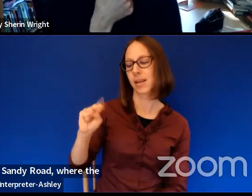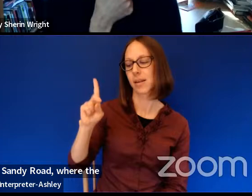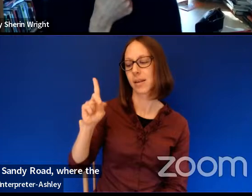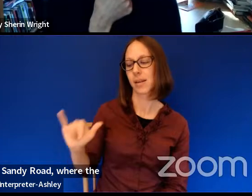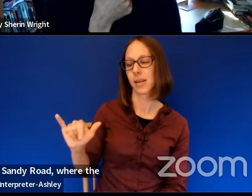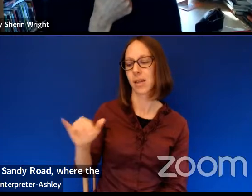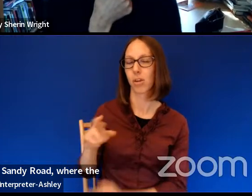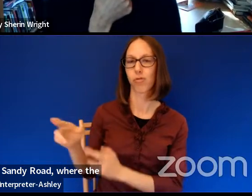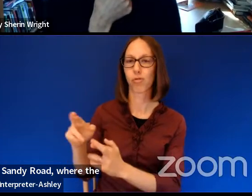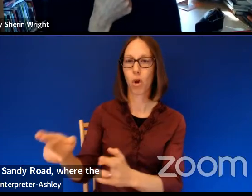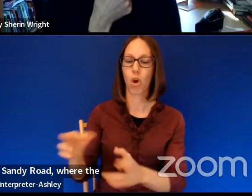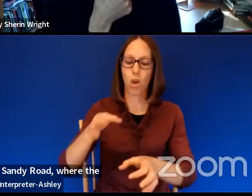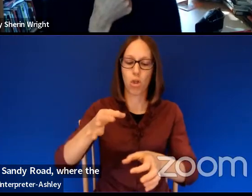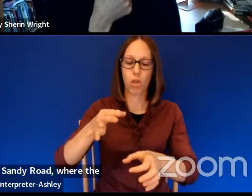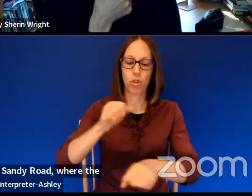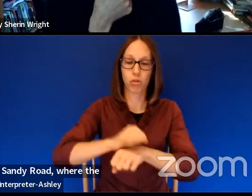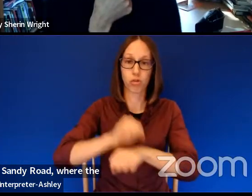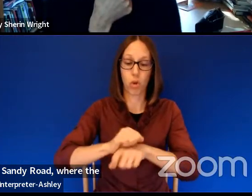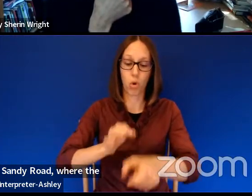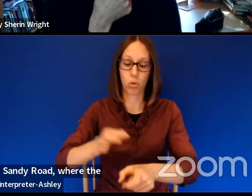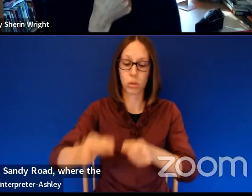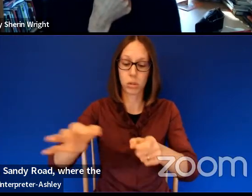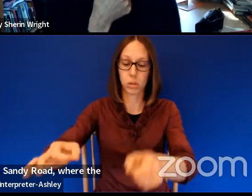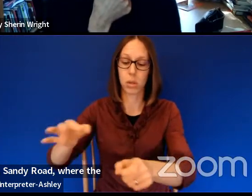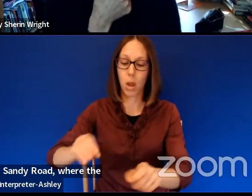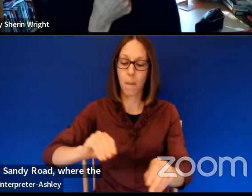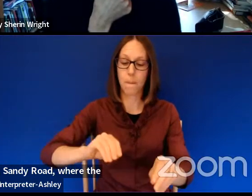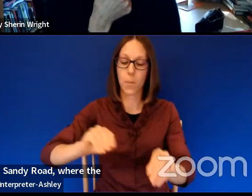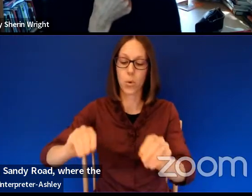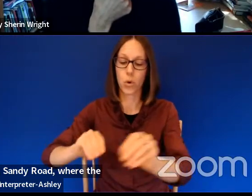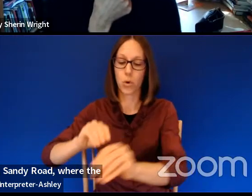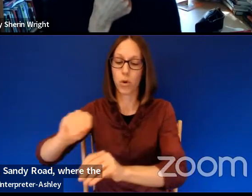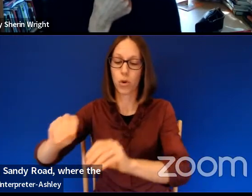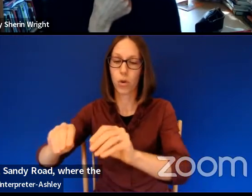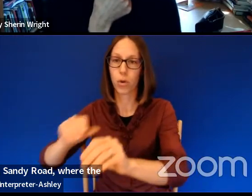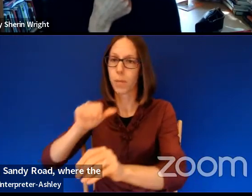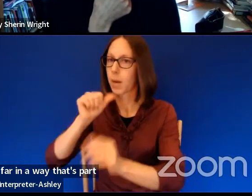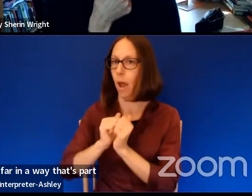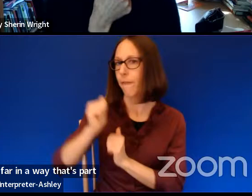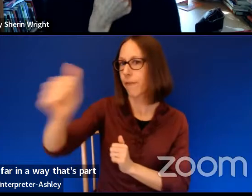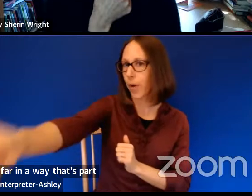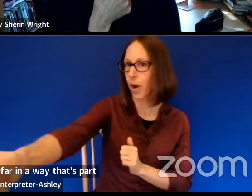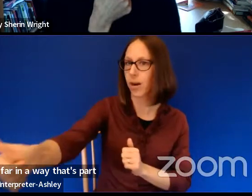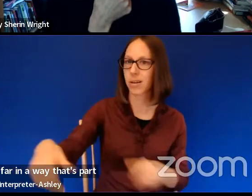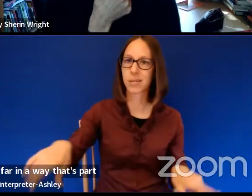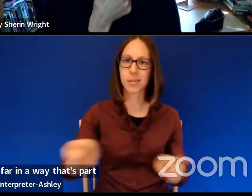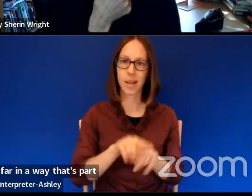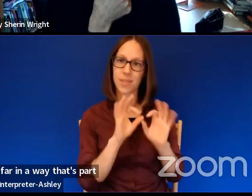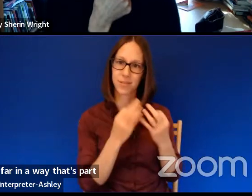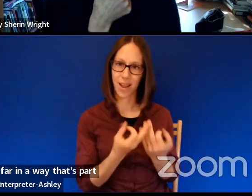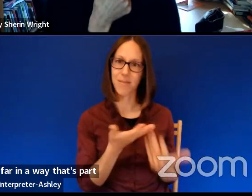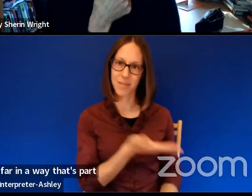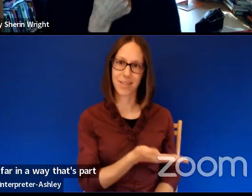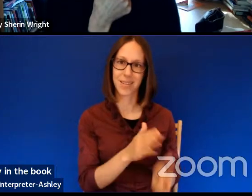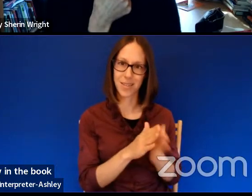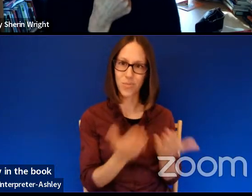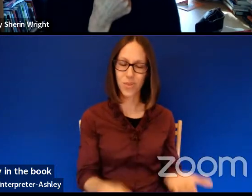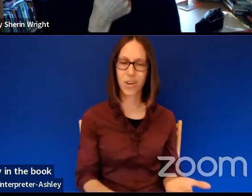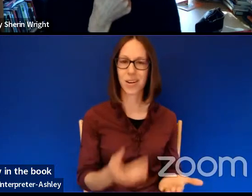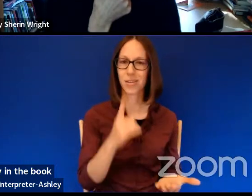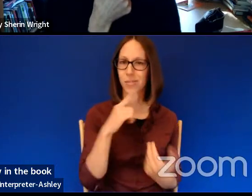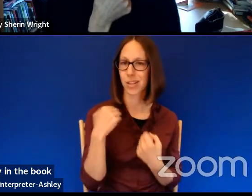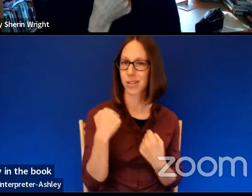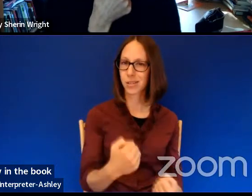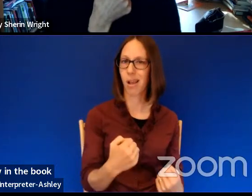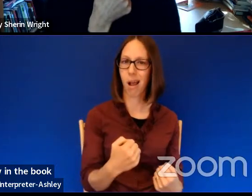migrate, but never far in a way that's part of some of the family in the book, you know, there's something solid